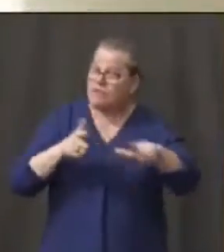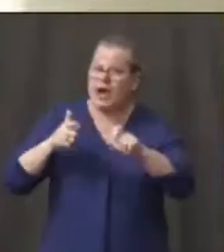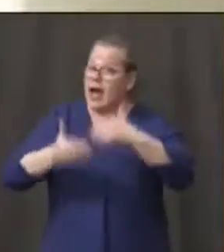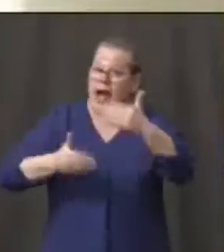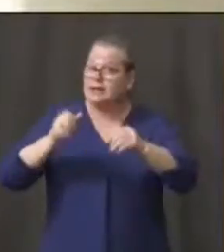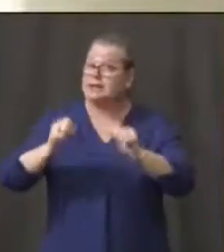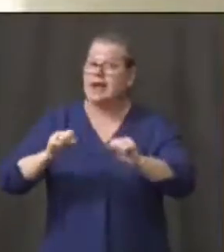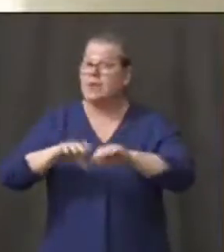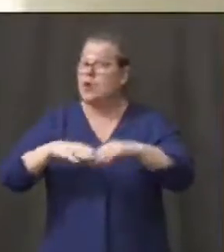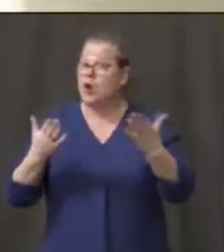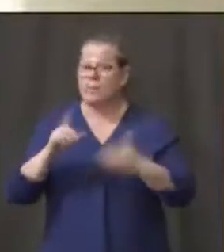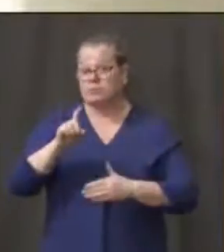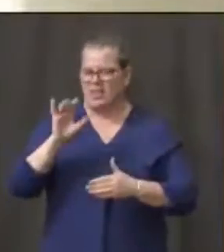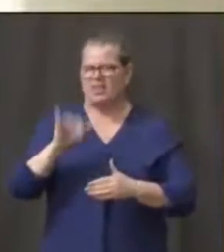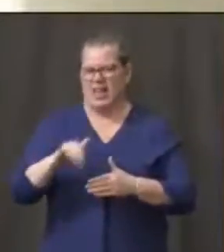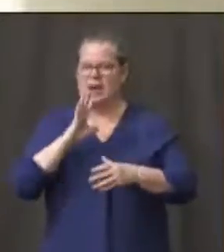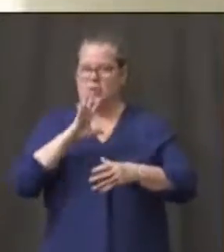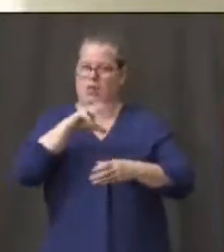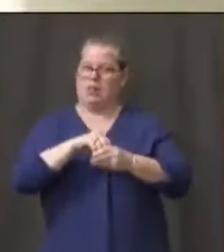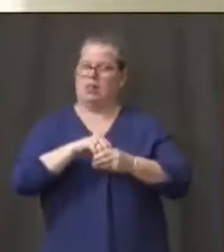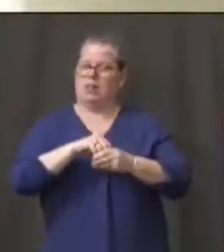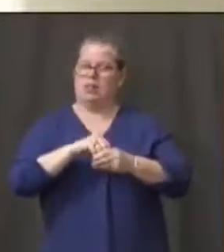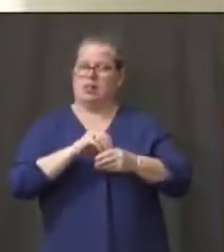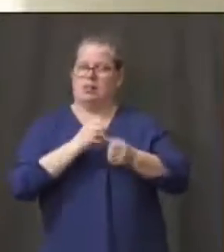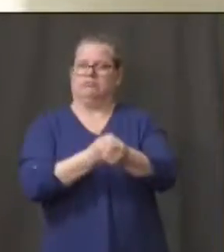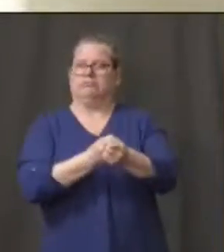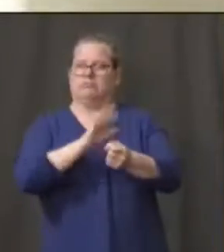Move along next to the day of New London.